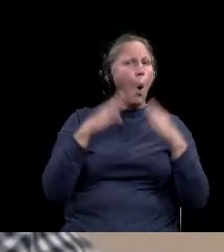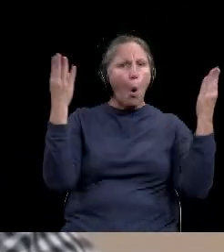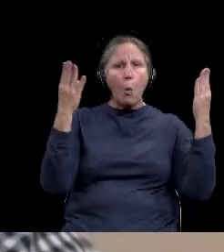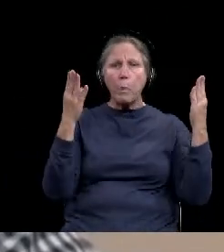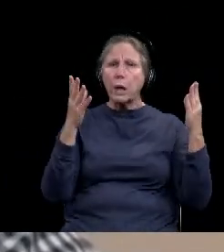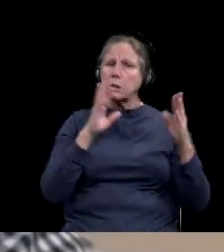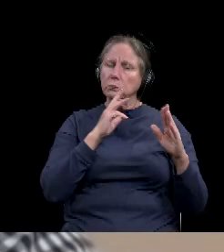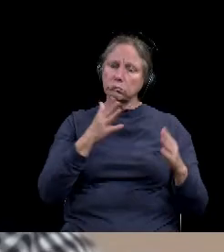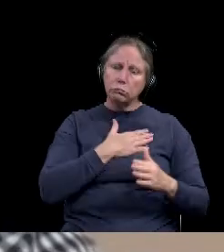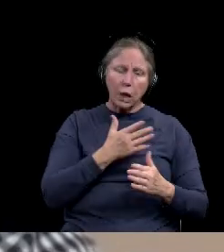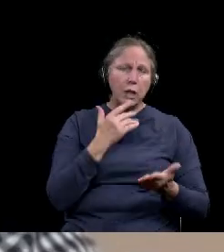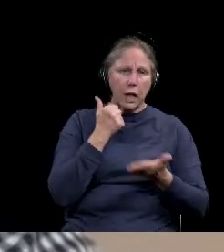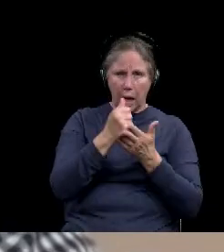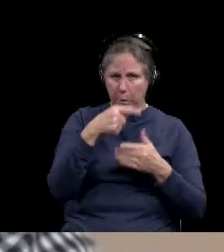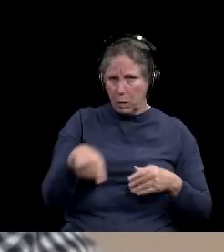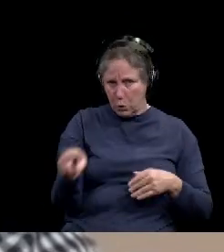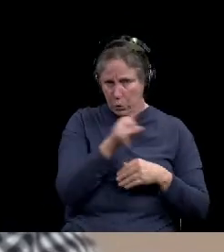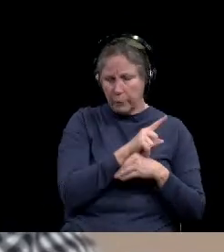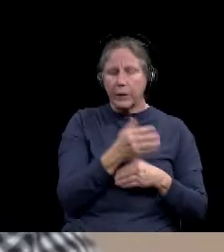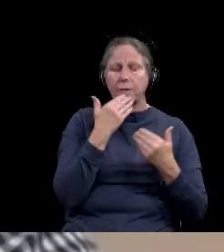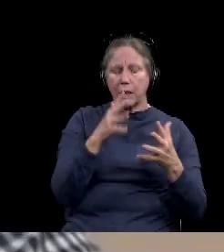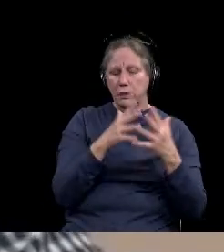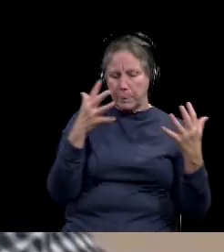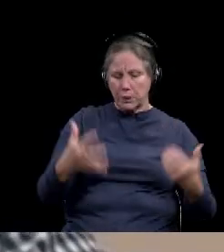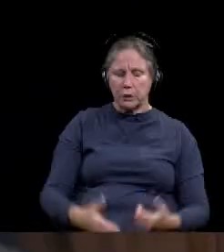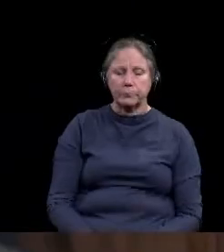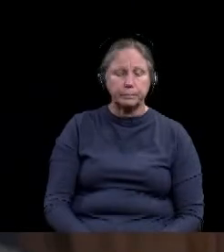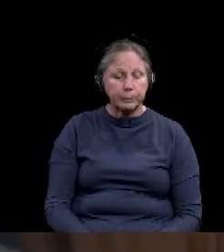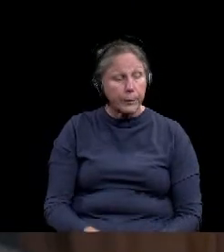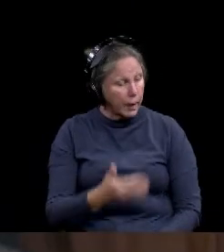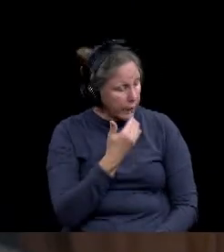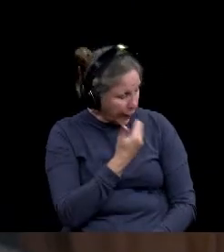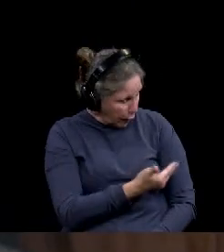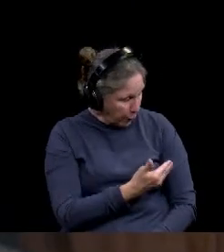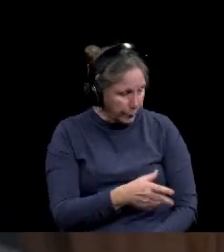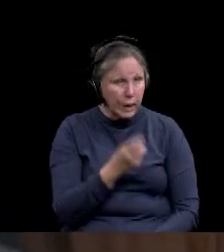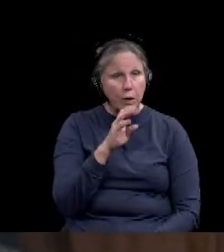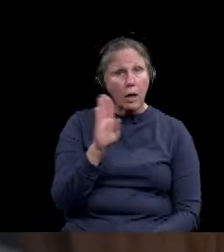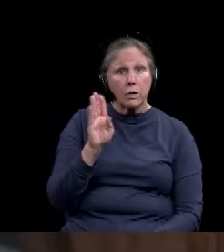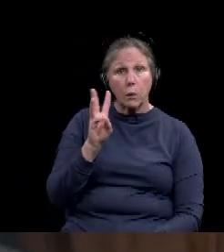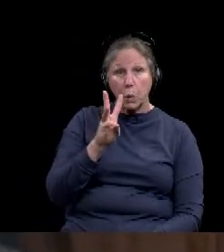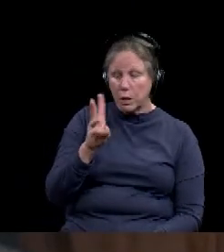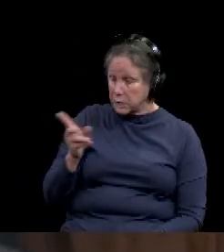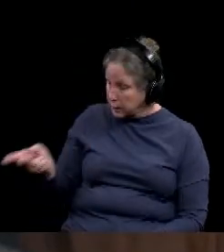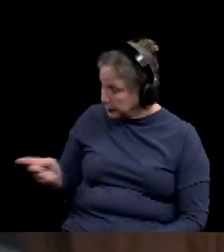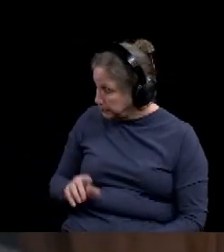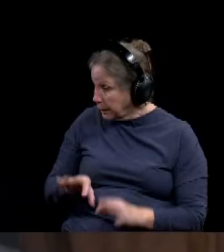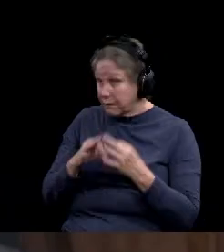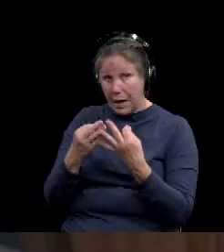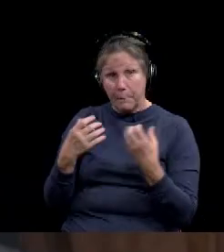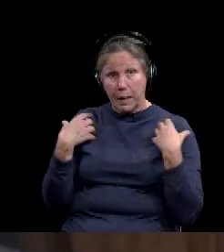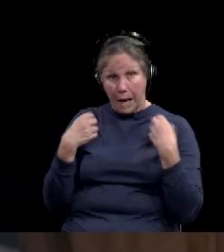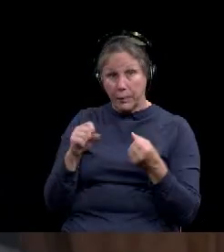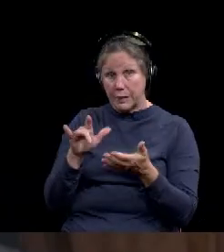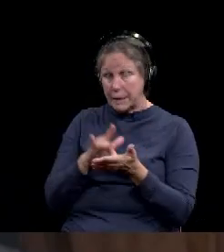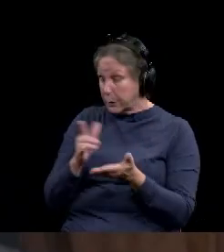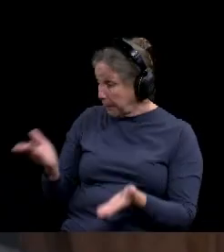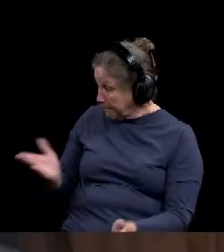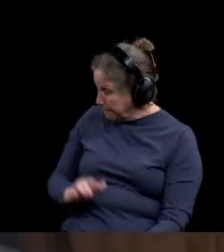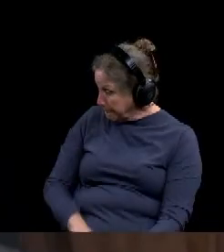happy and ready to see patients. Um, thank you so much. Thank you. Dr. Ben Wilson with family practice family health center.